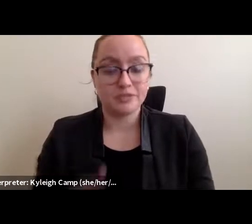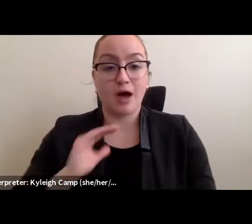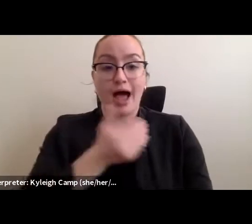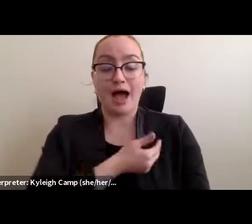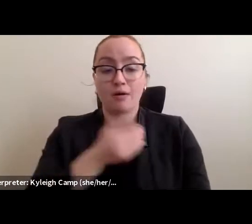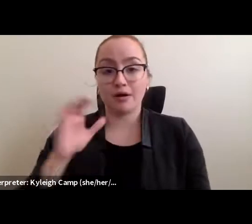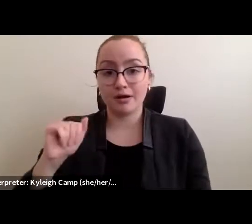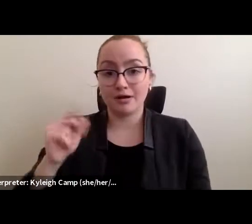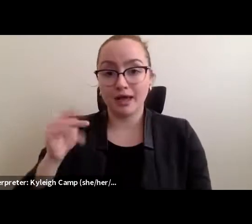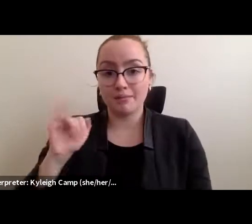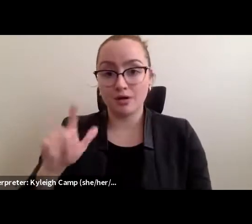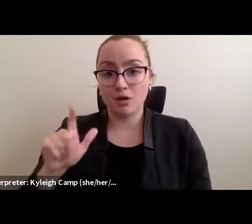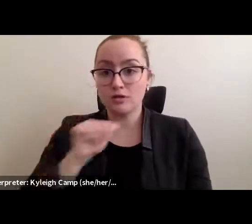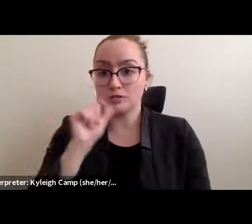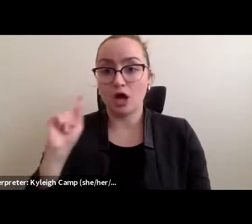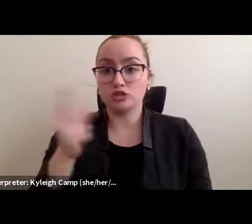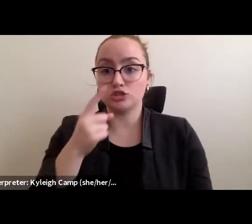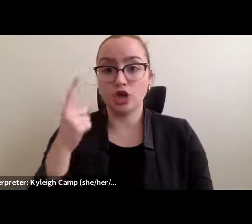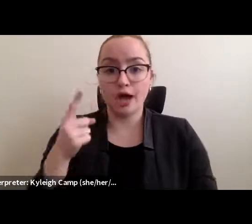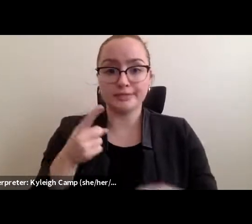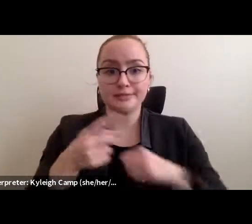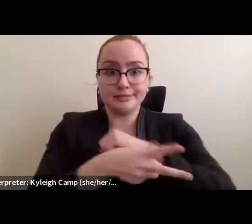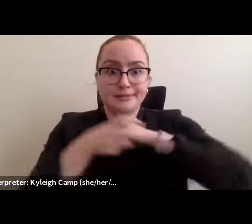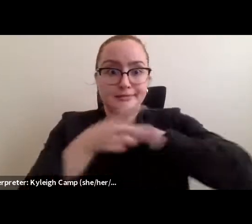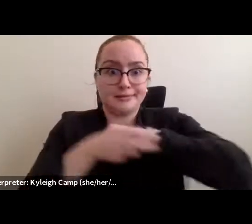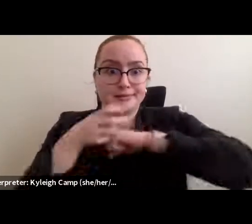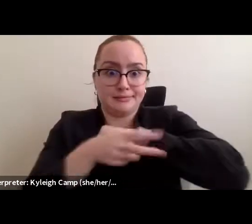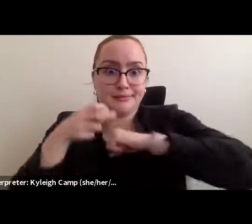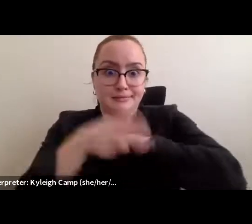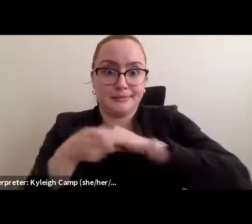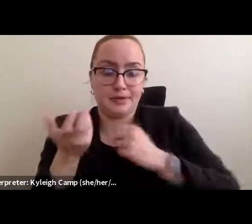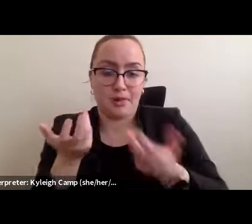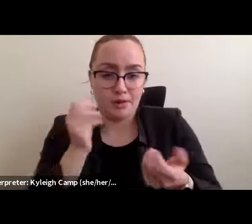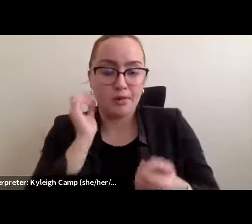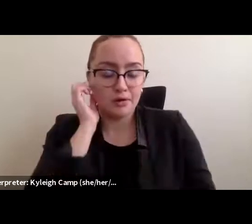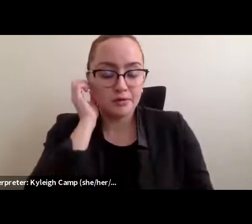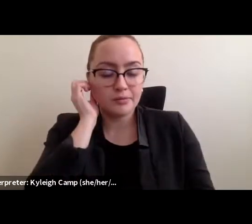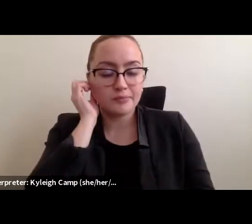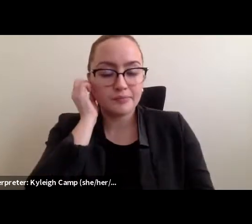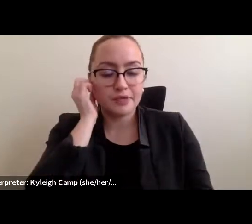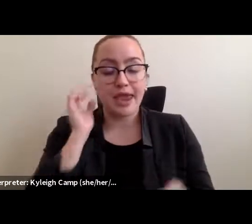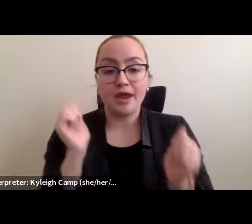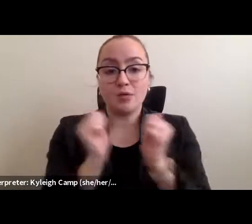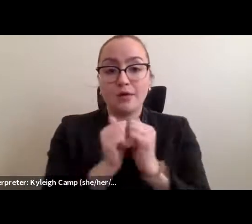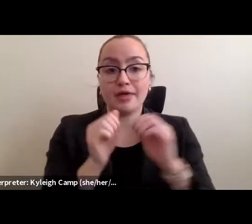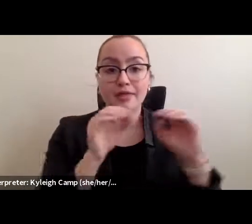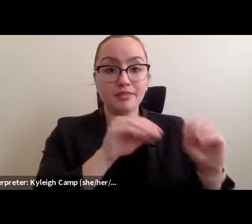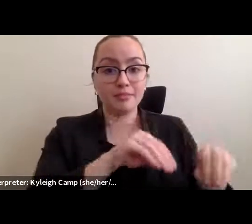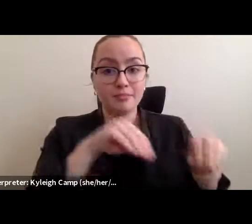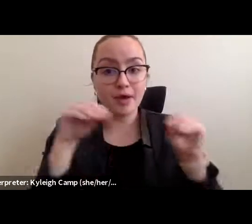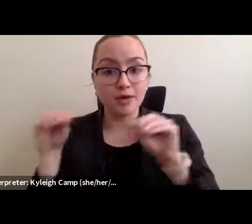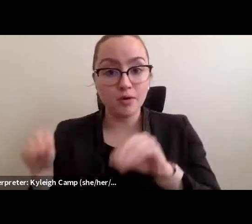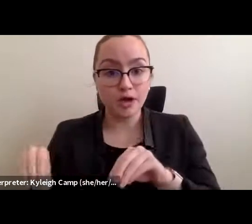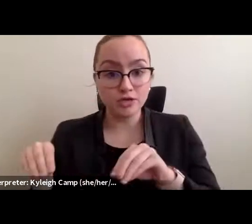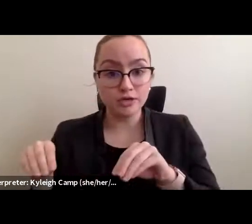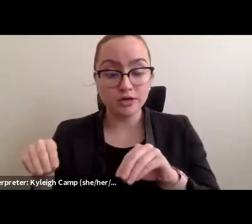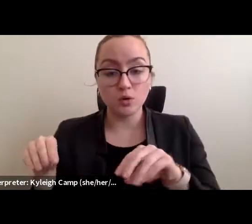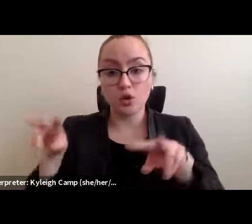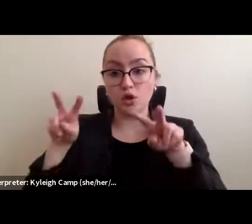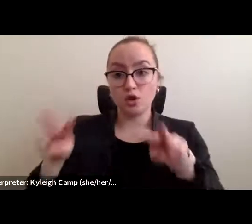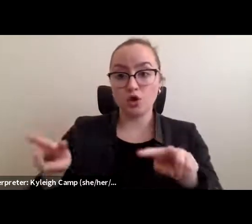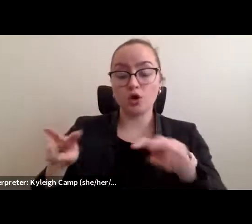right? And how much our labor is worth. And I think that when it comes down to migration, I mean, like, on the continent, you're really looking at, like,